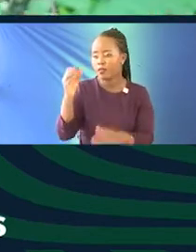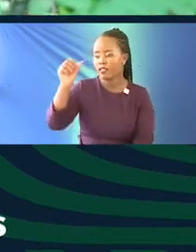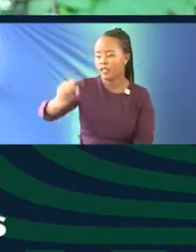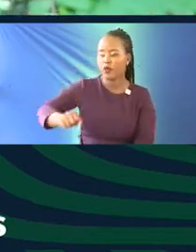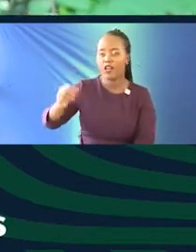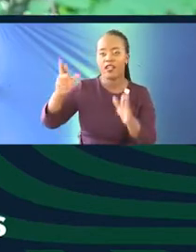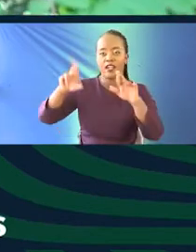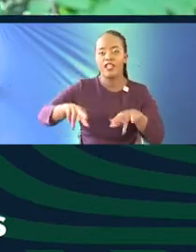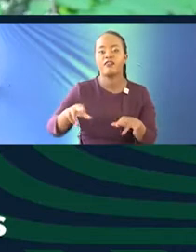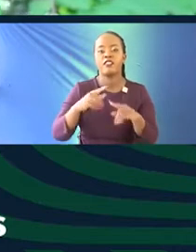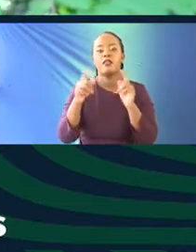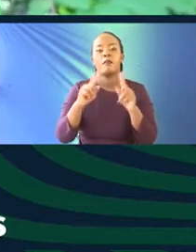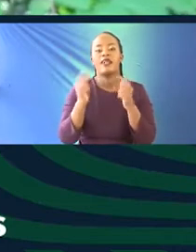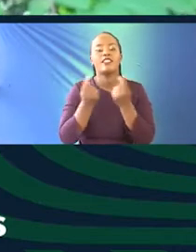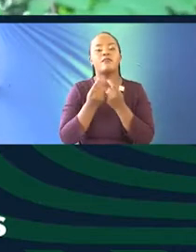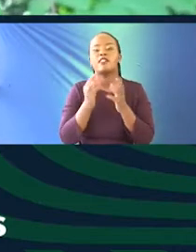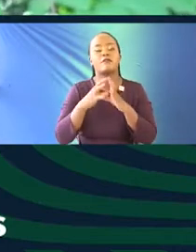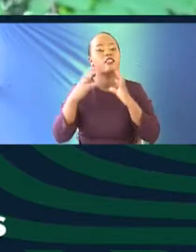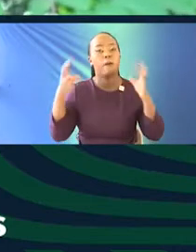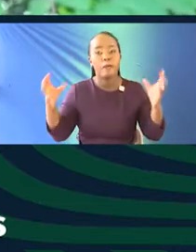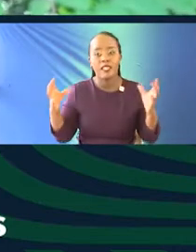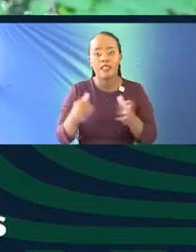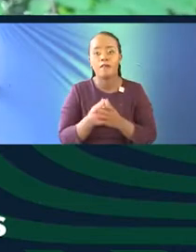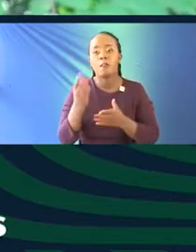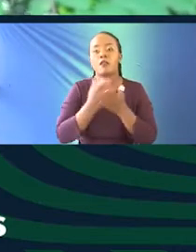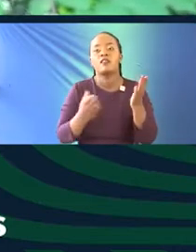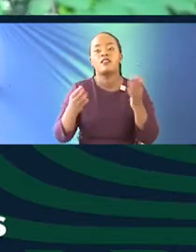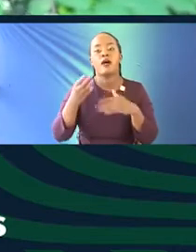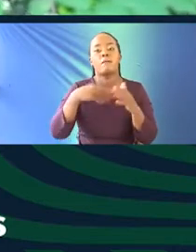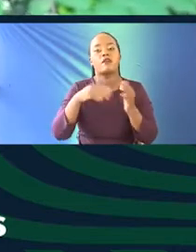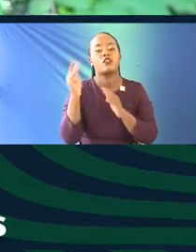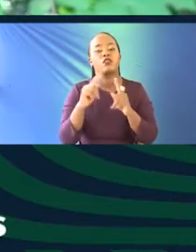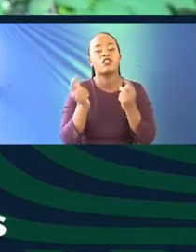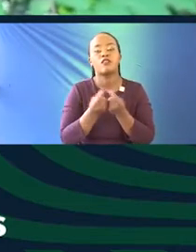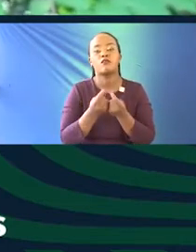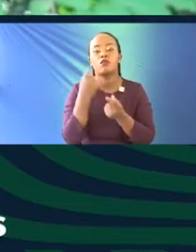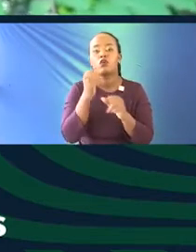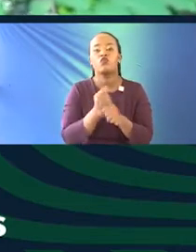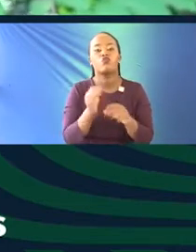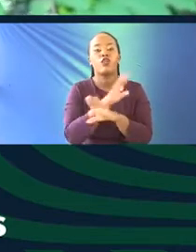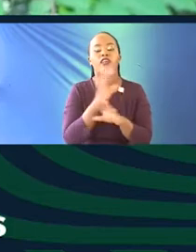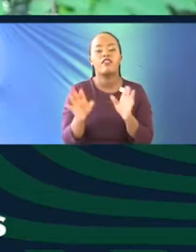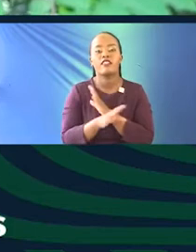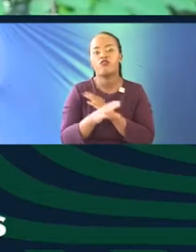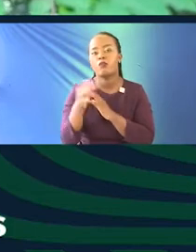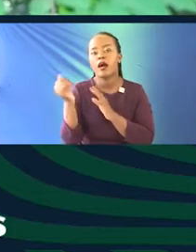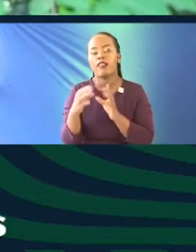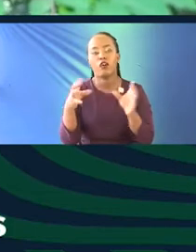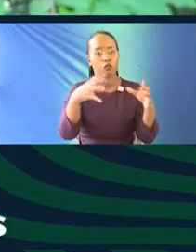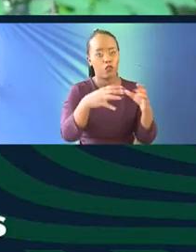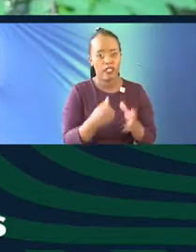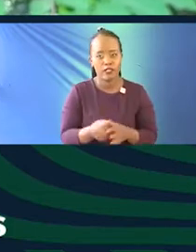but our team is very diverse. Actually, most of my sales team and the people who do everything else and social media are from other communities